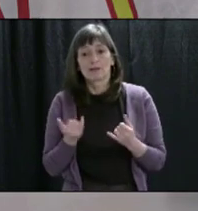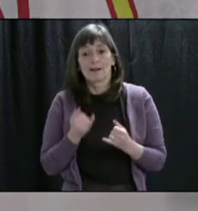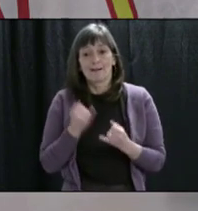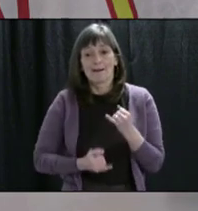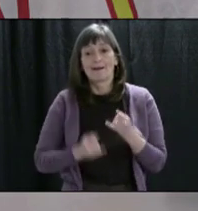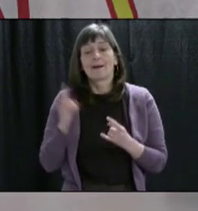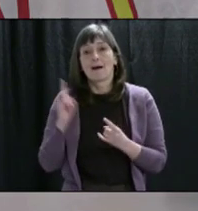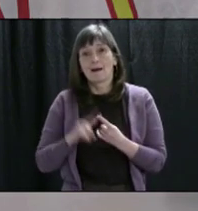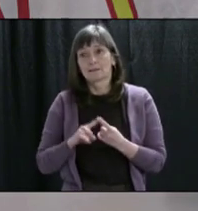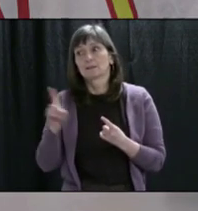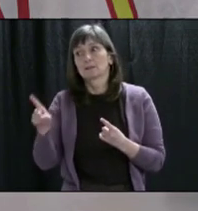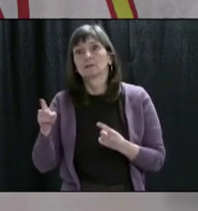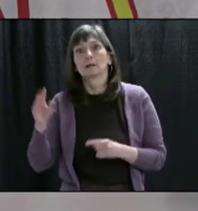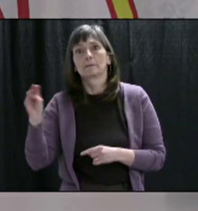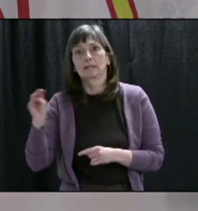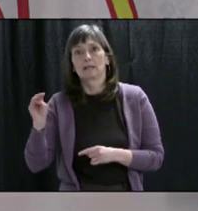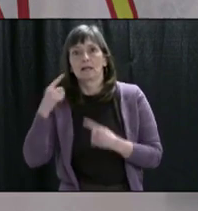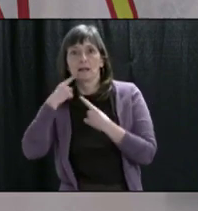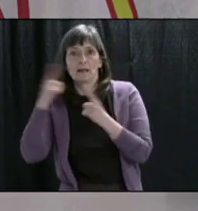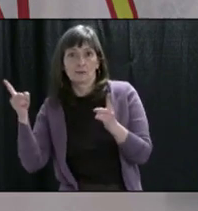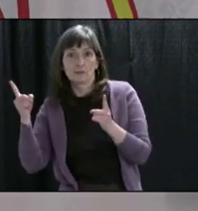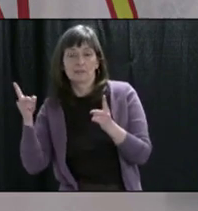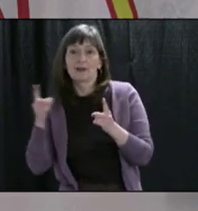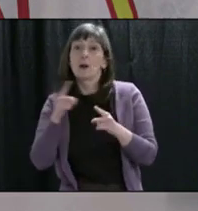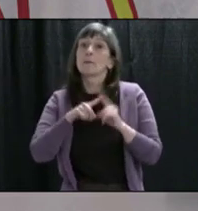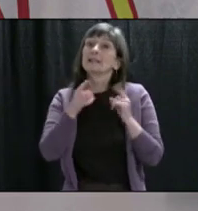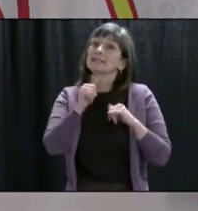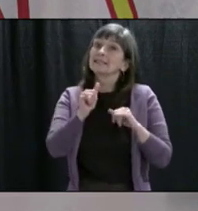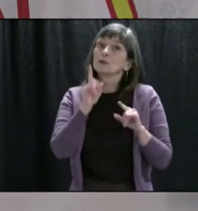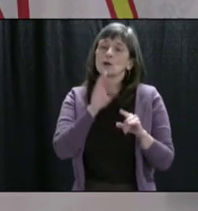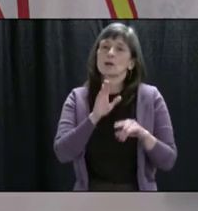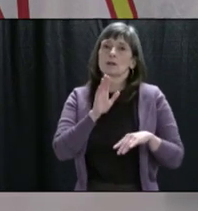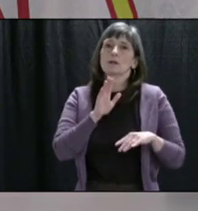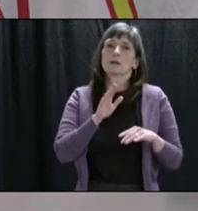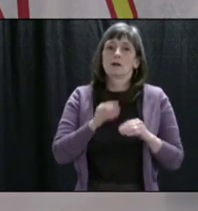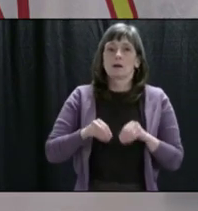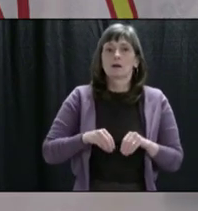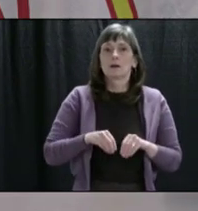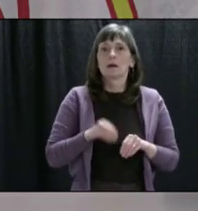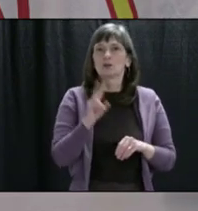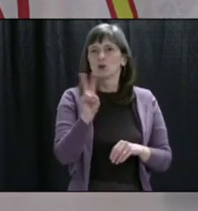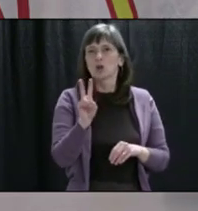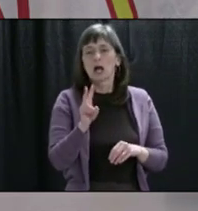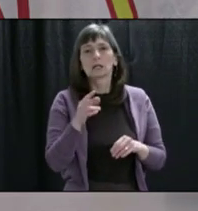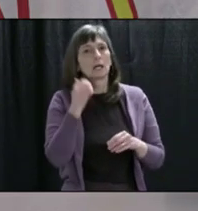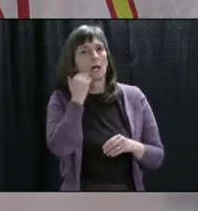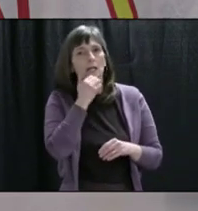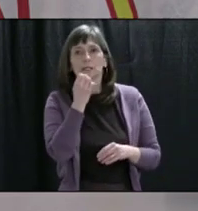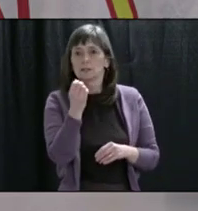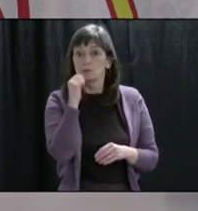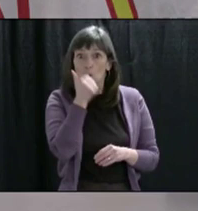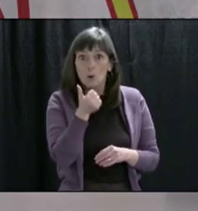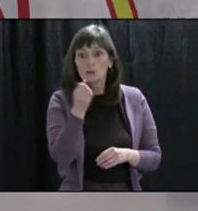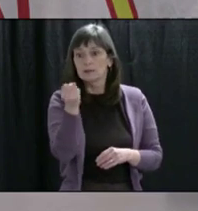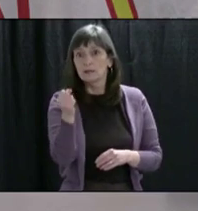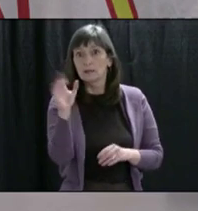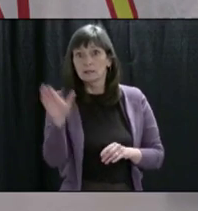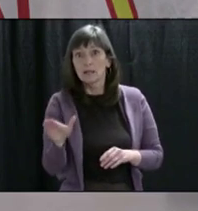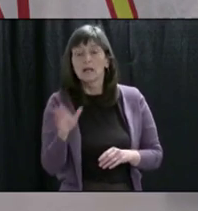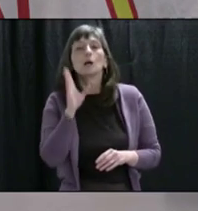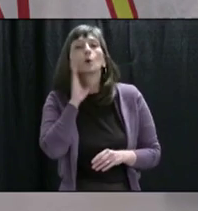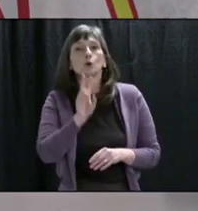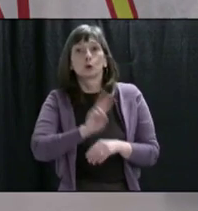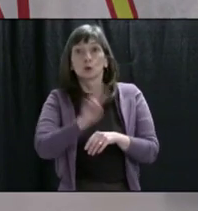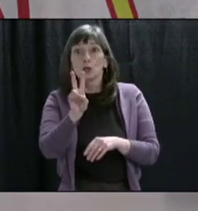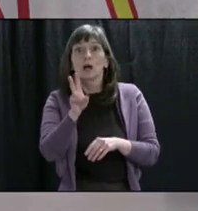But we will provide the updates, the overnight updates, as we did yesterday around 2 o'clock. That will be through a media release. So